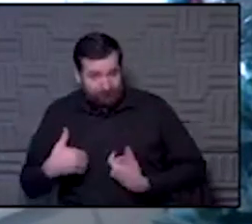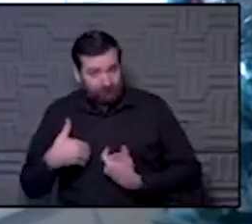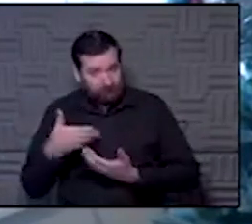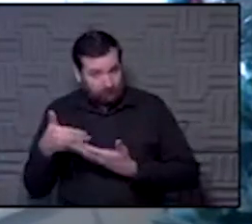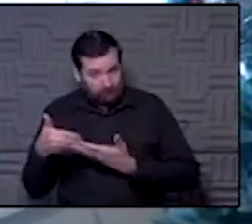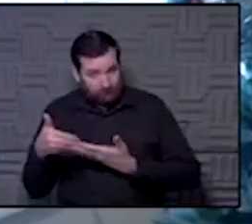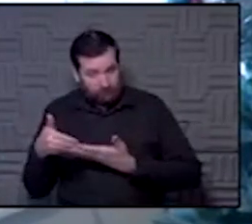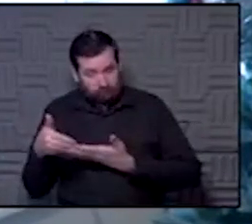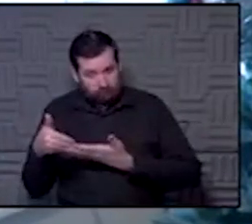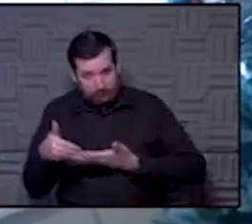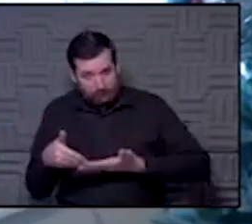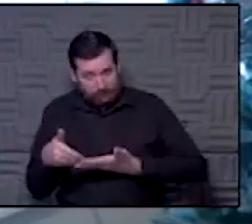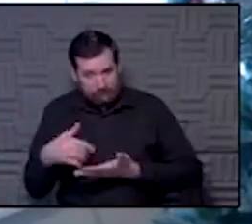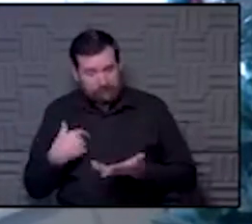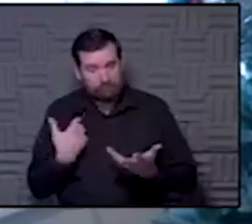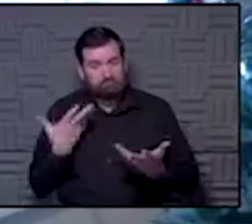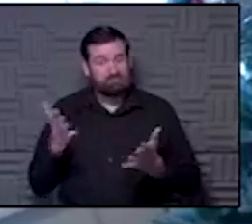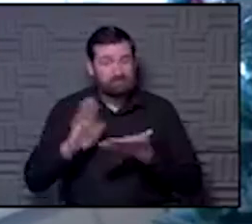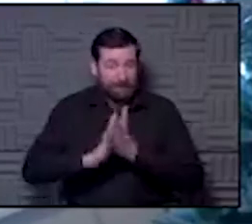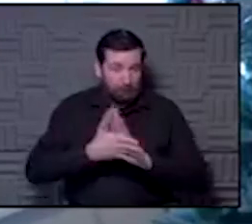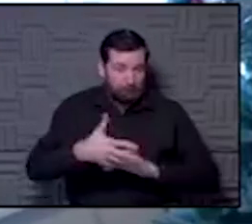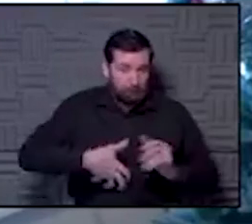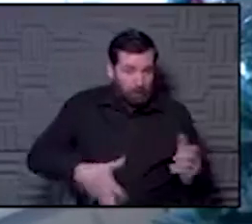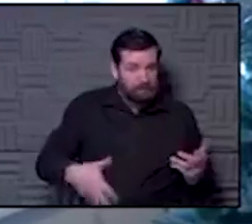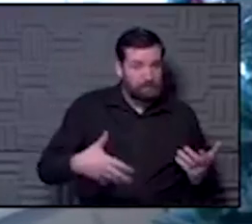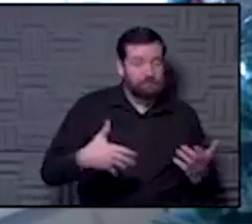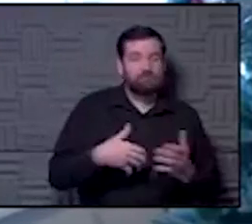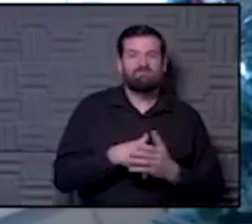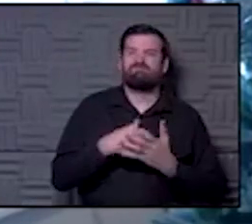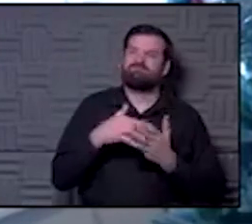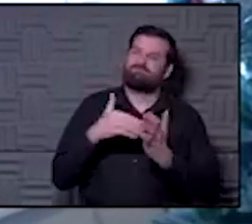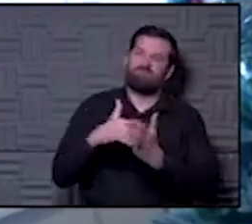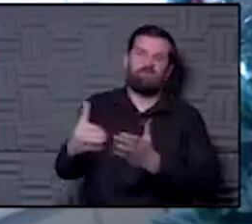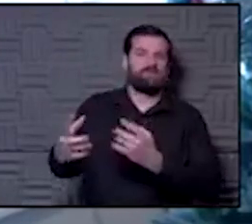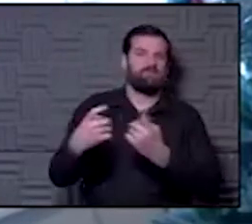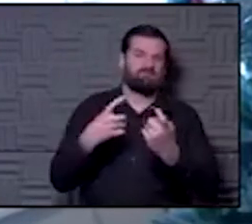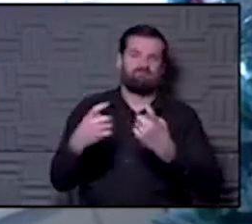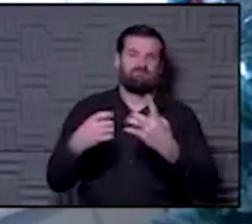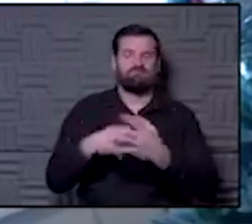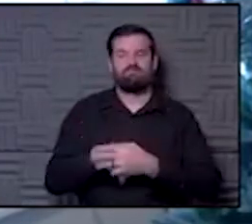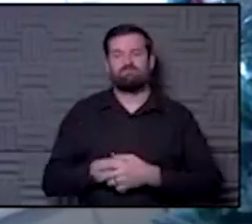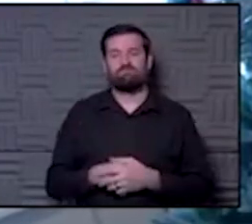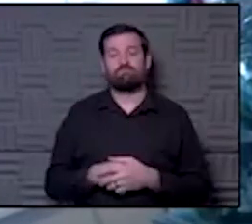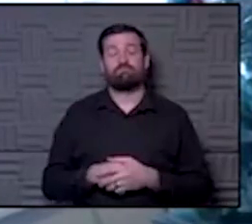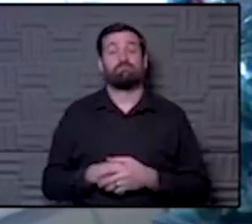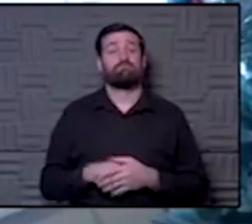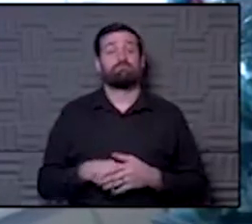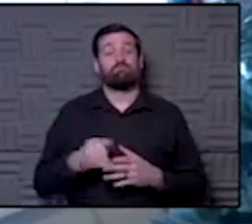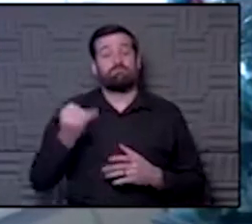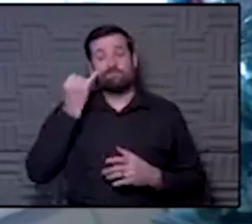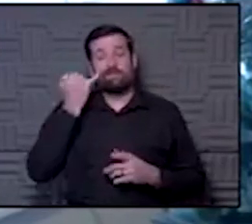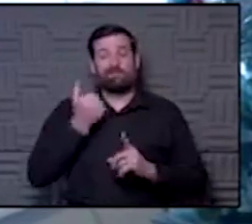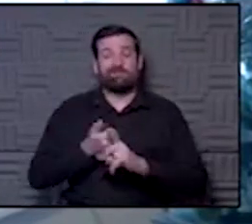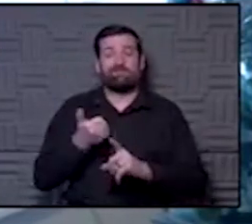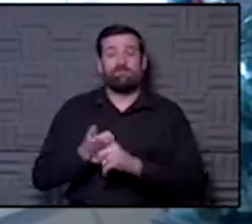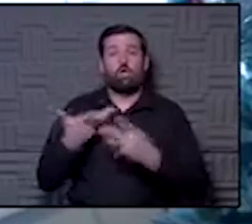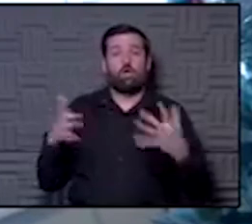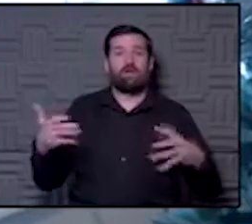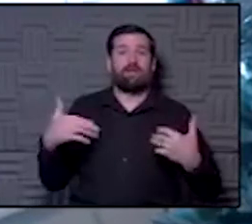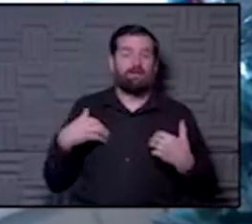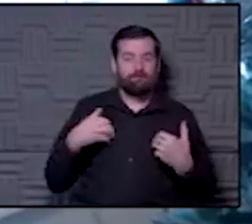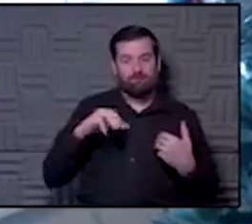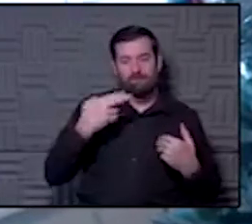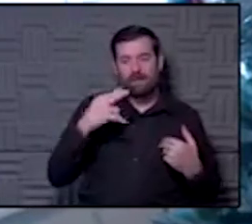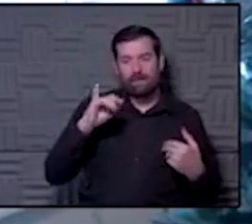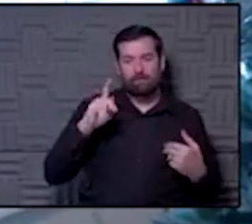that question pretty frequently. Some of the data would say that women with underlying health conditions like hypertension